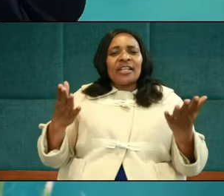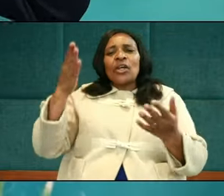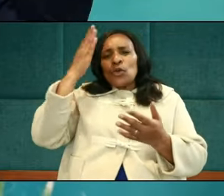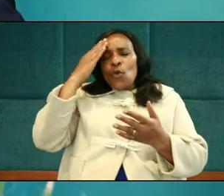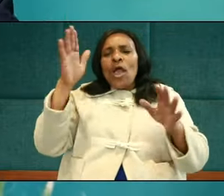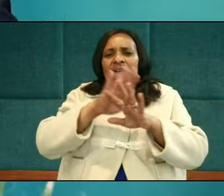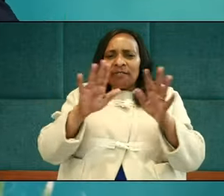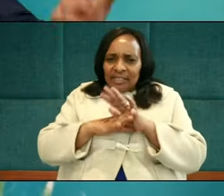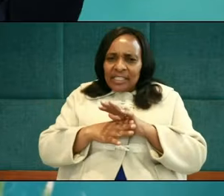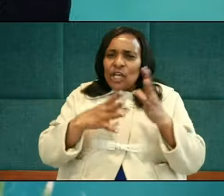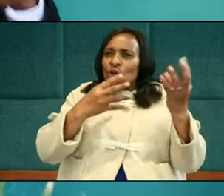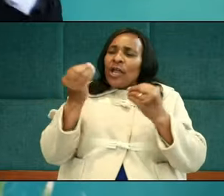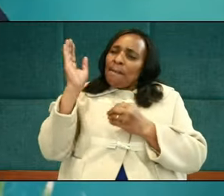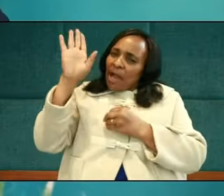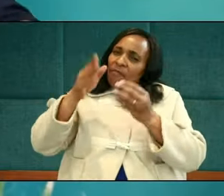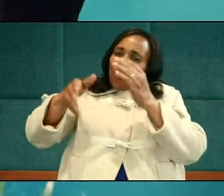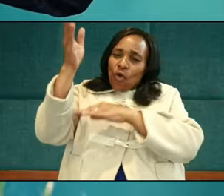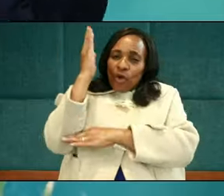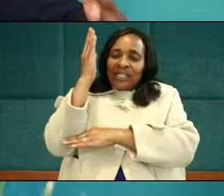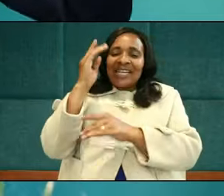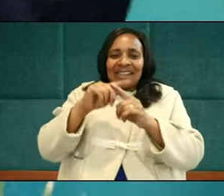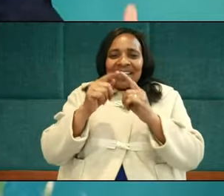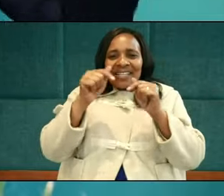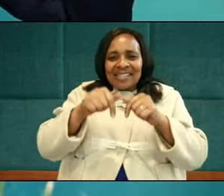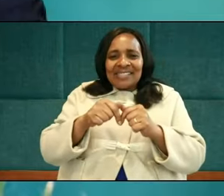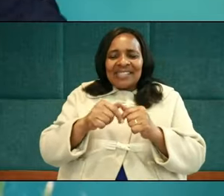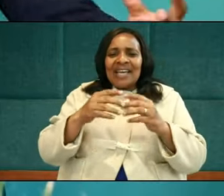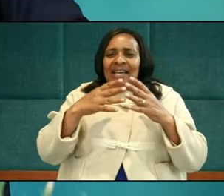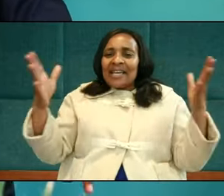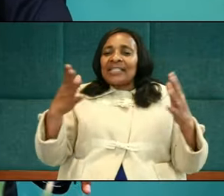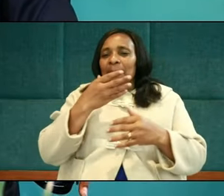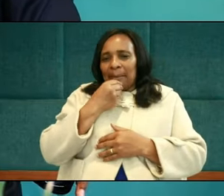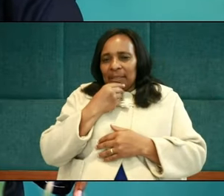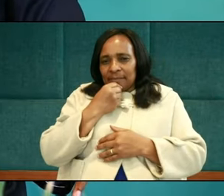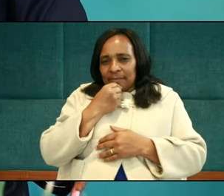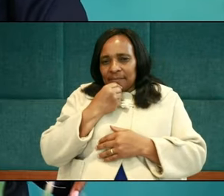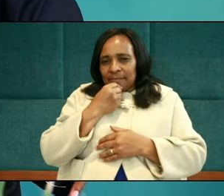He is going back to God in light of this. This great and powerful man